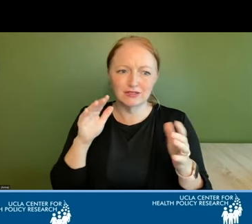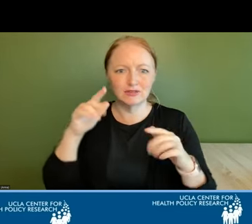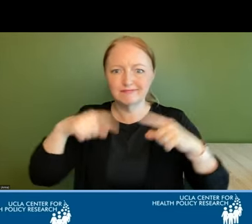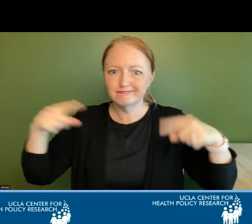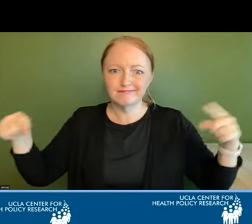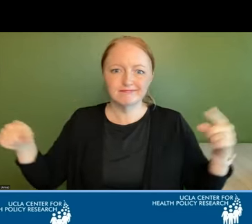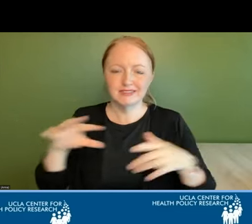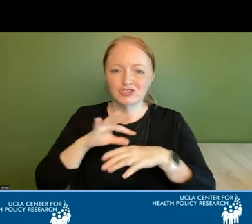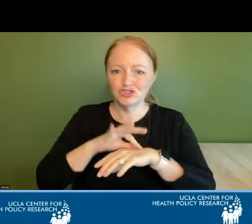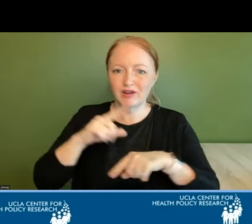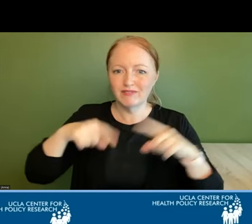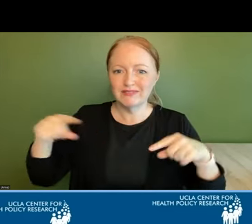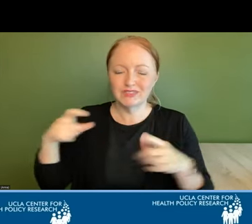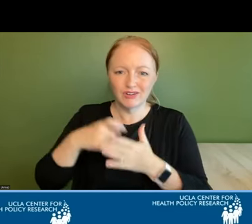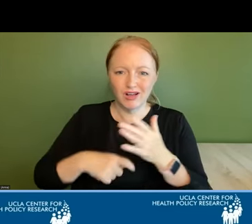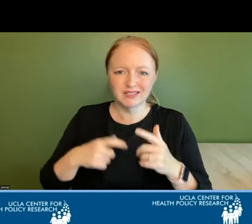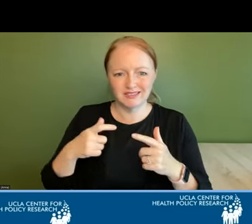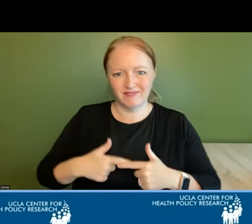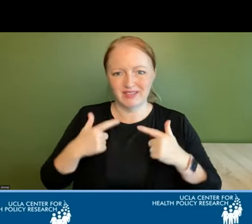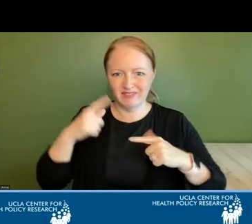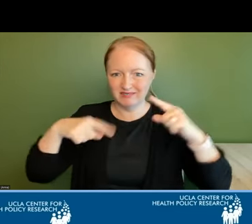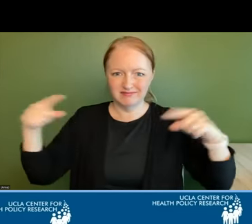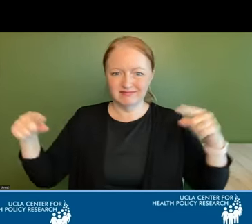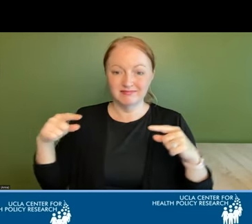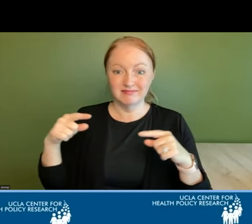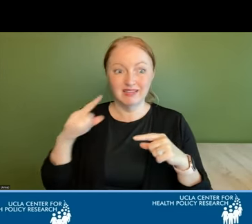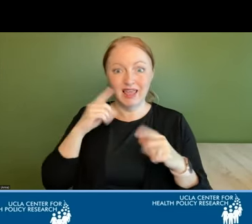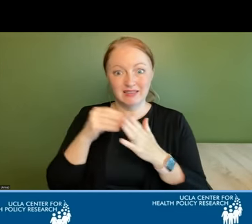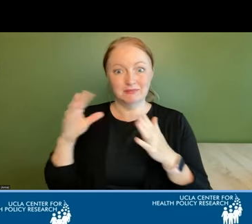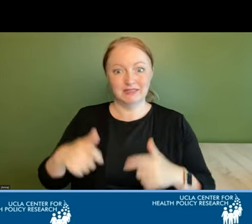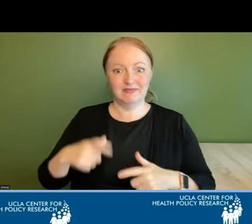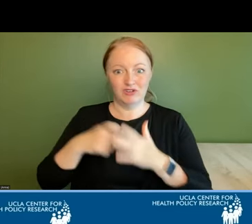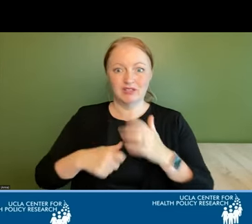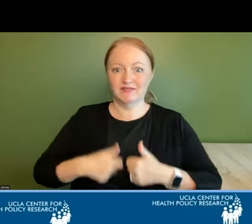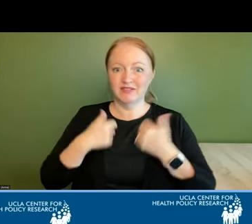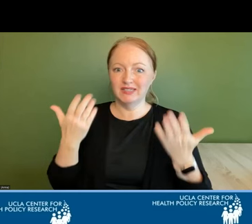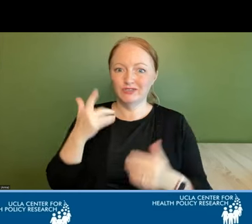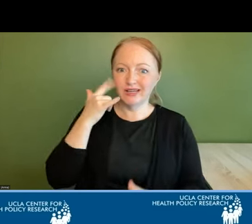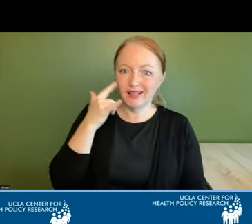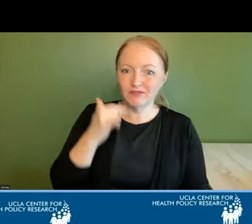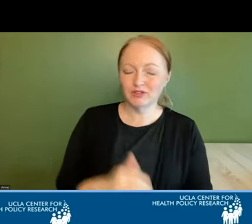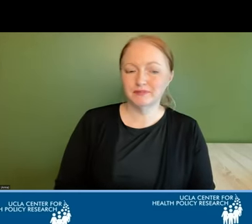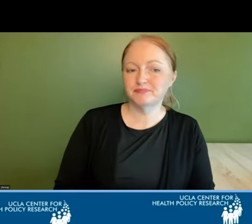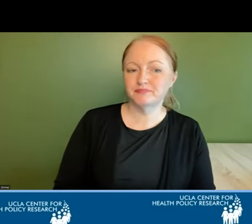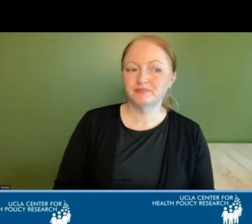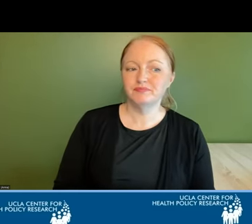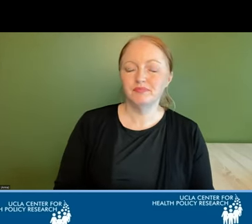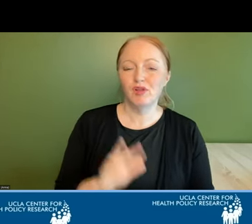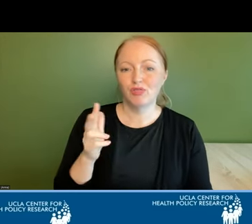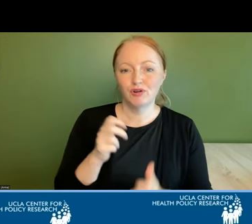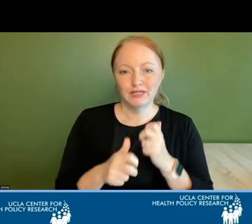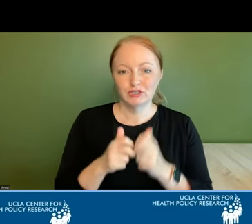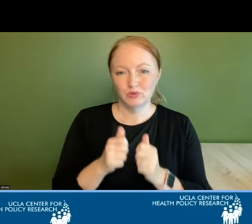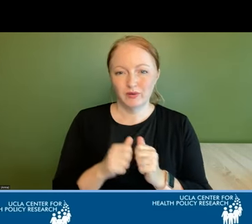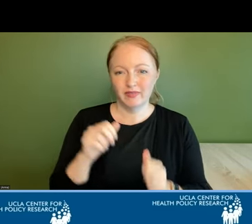geographic differences and the cost of living such as the high cost of living we see here in california the third issue with the